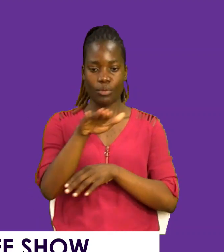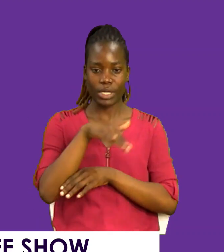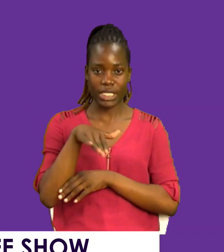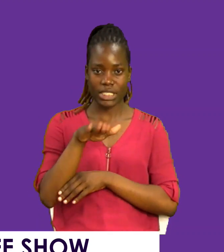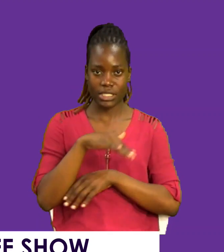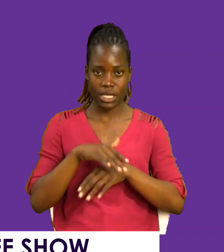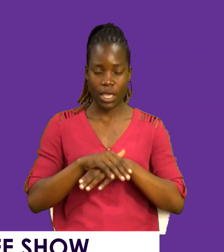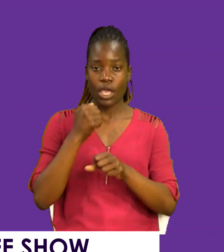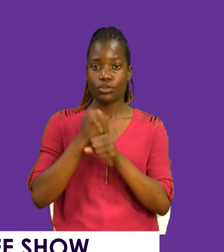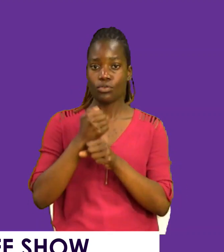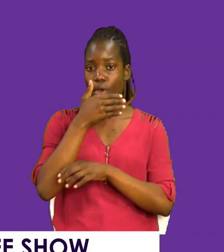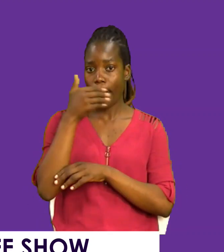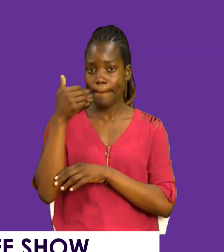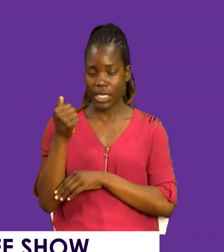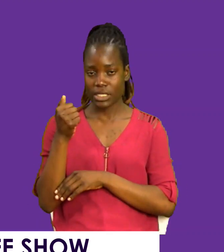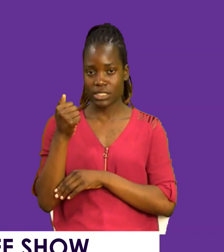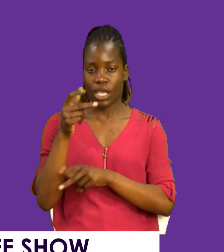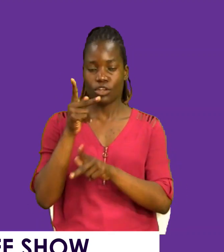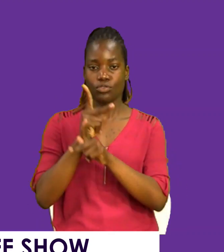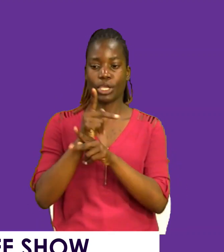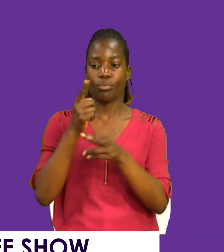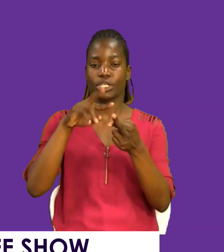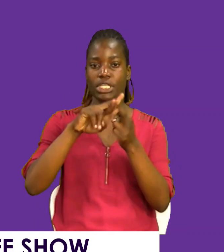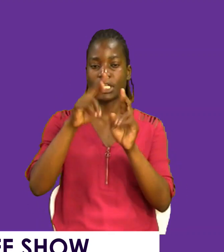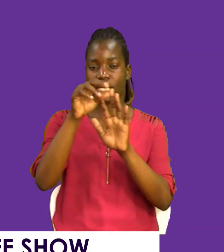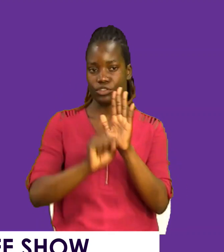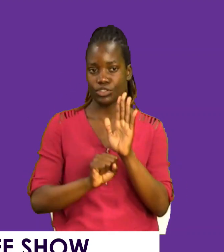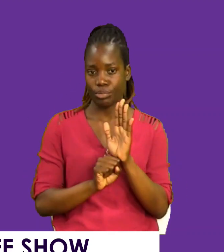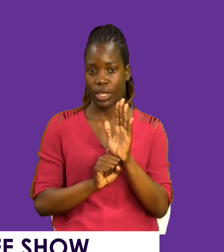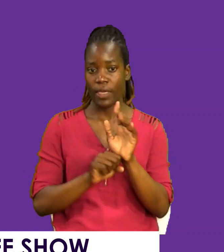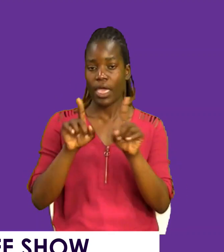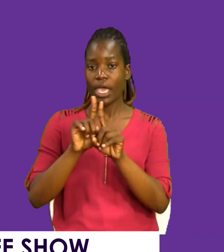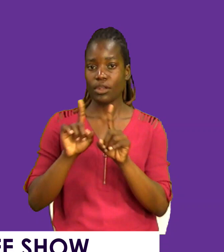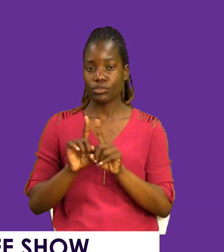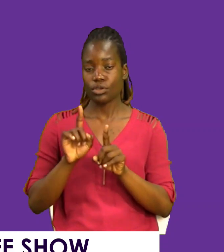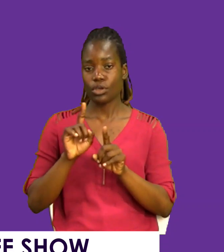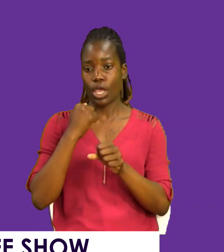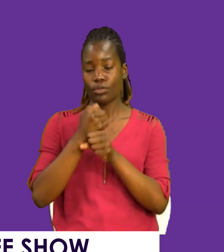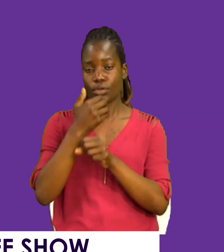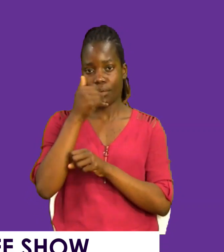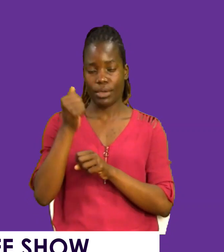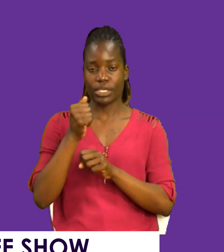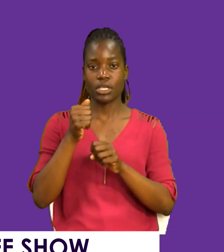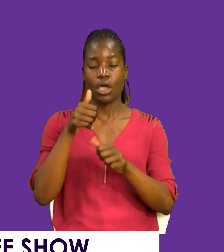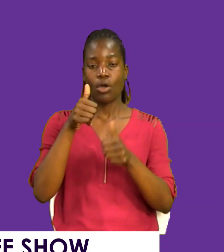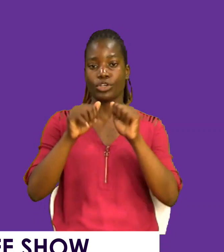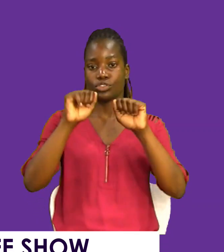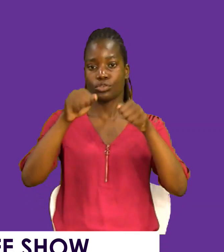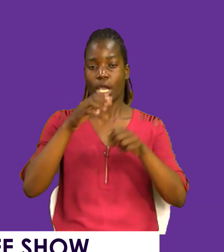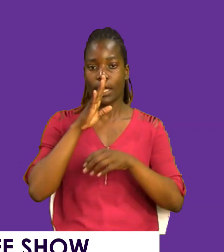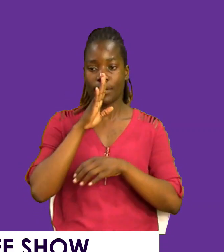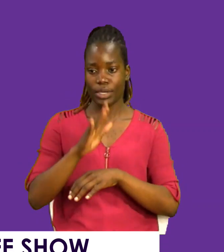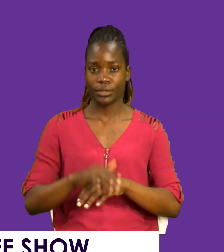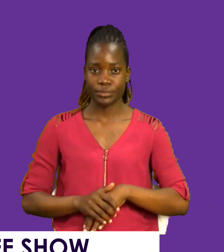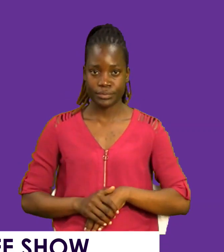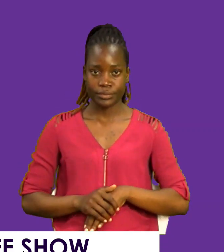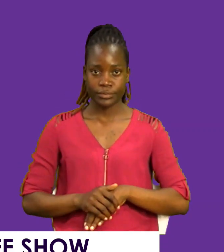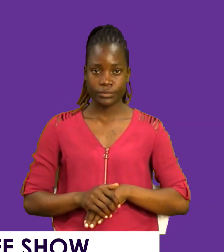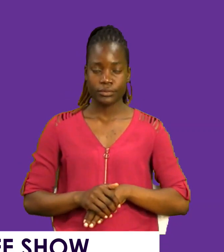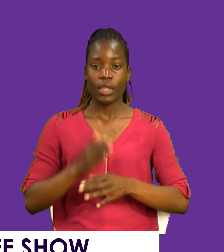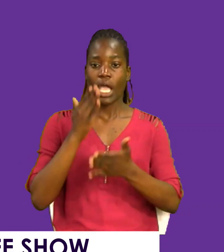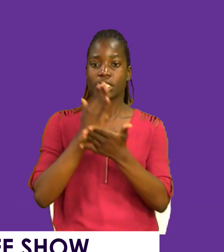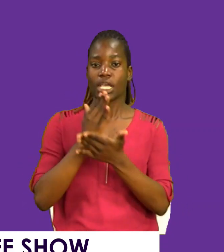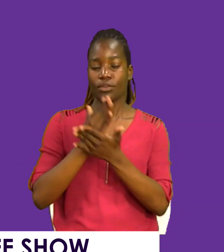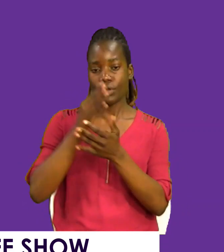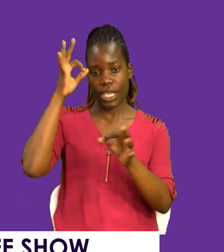Do your best to maintain relationships. And to be the best that you can be. Ah, genuine